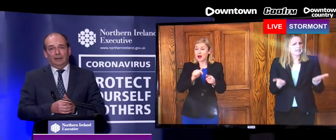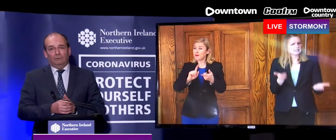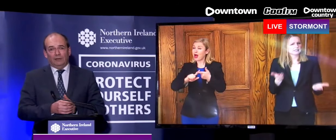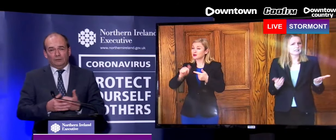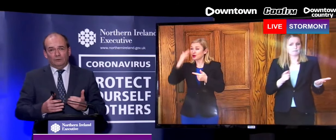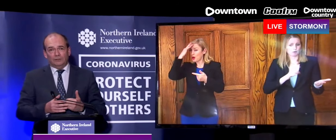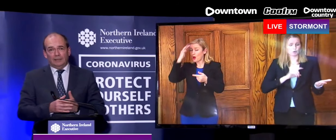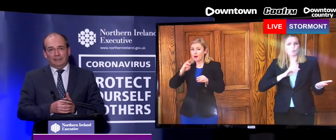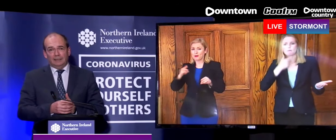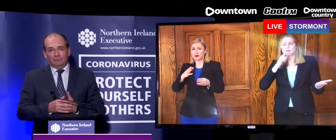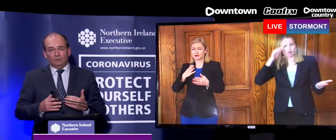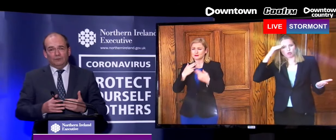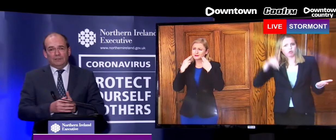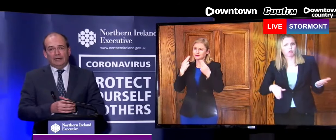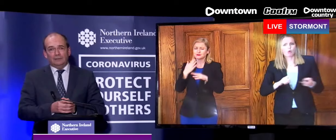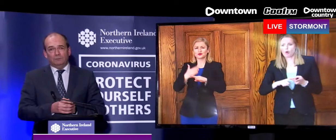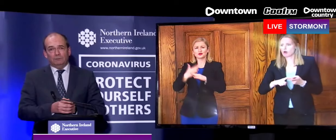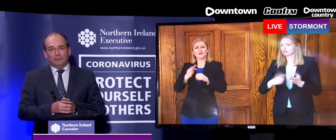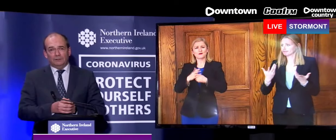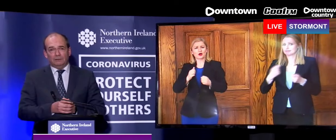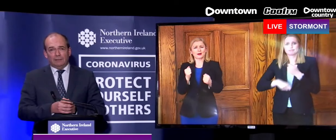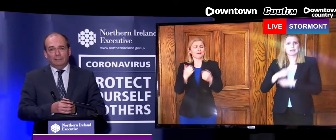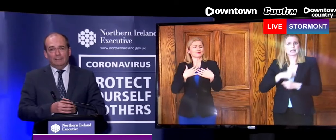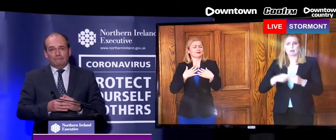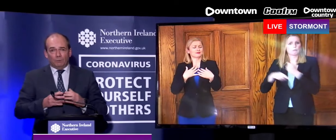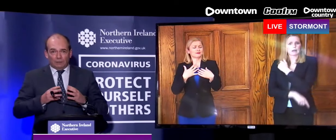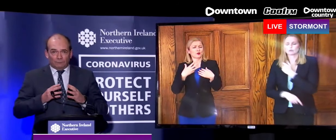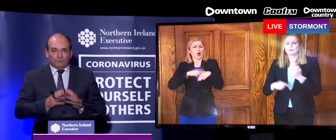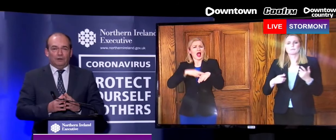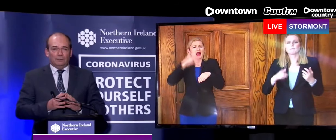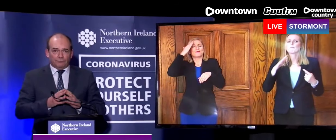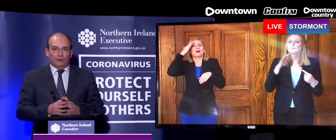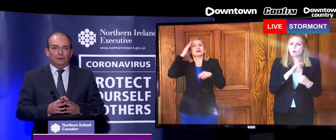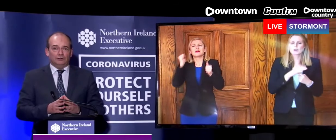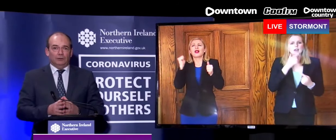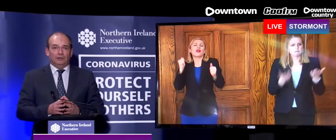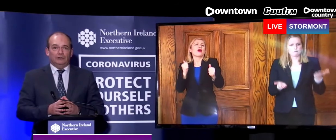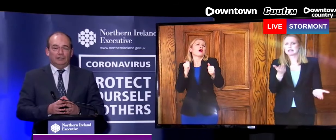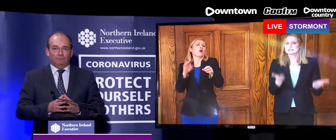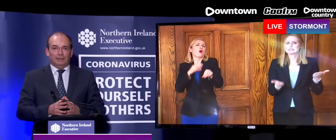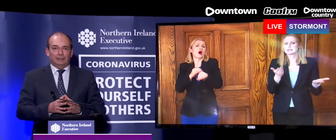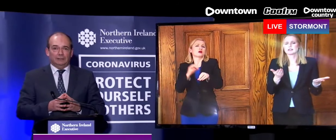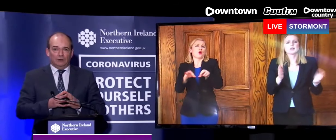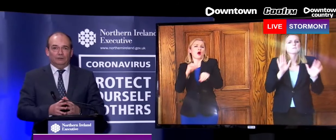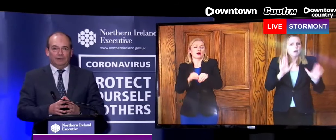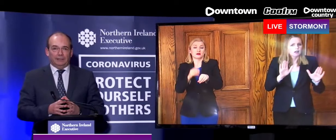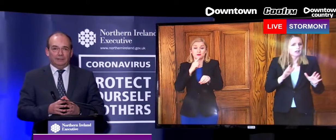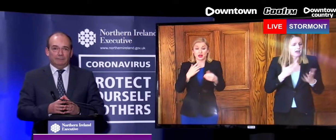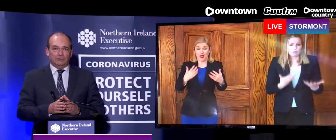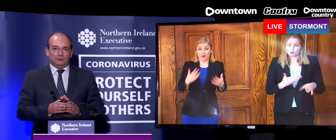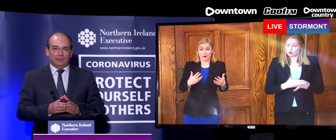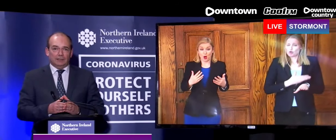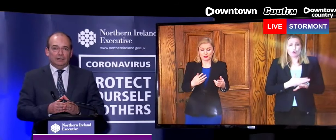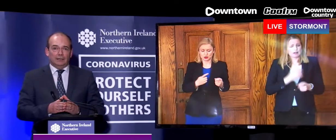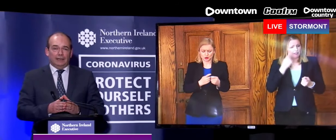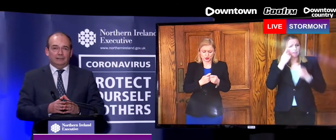and right across the United Kingdom and across these islands will be considering. We are far, far too early to even begin contemplating,